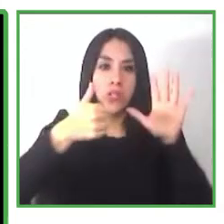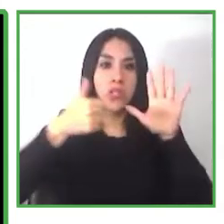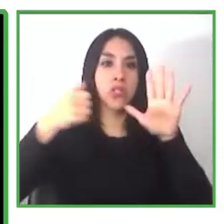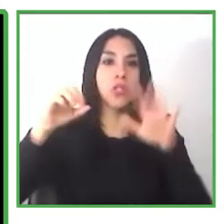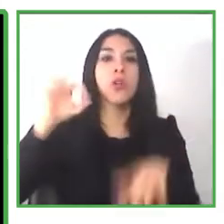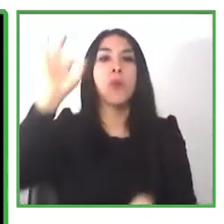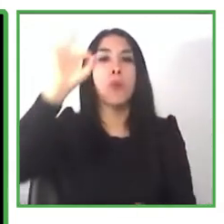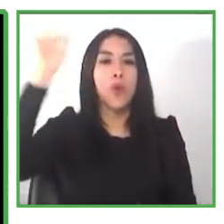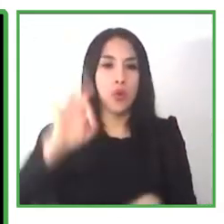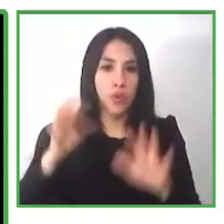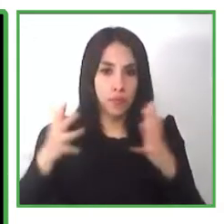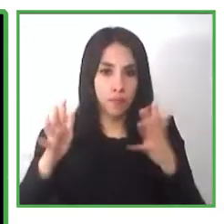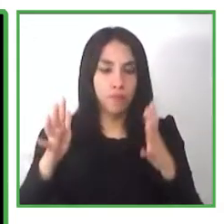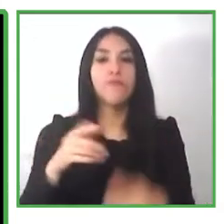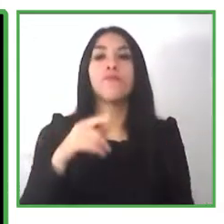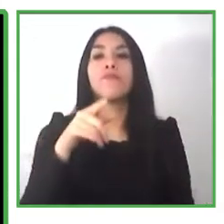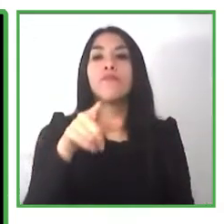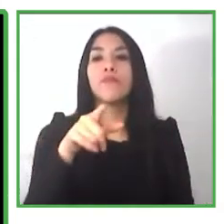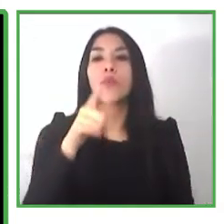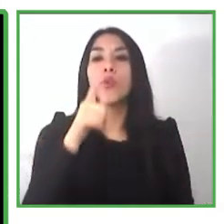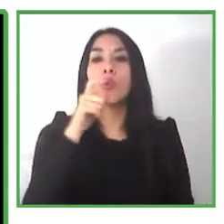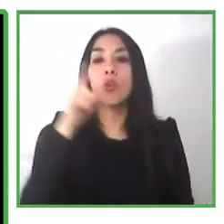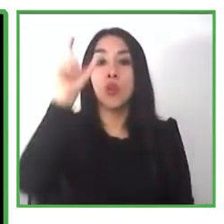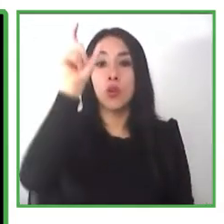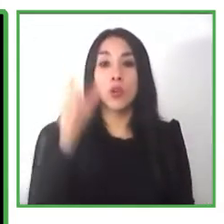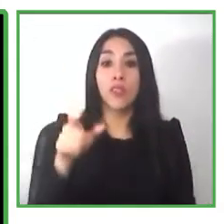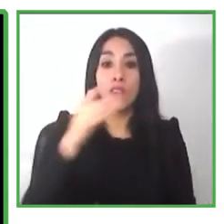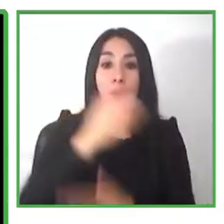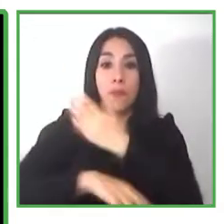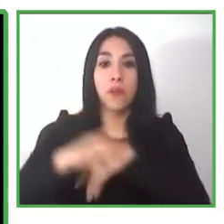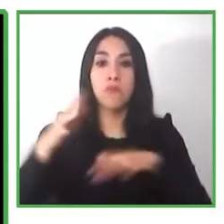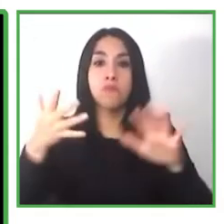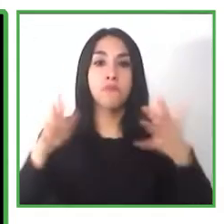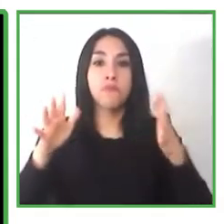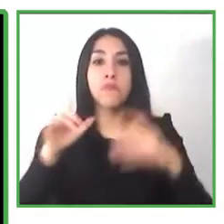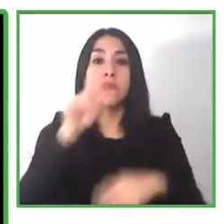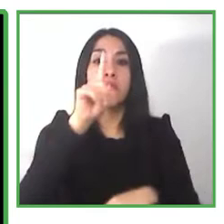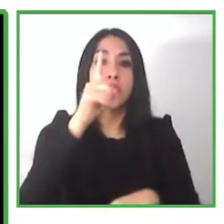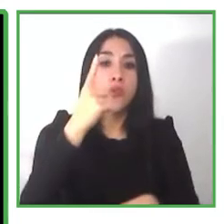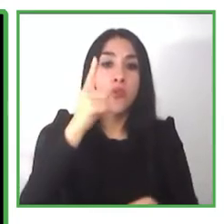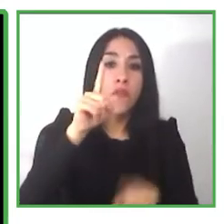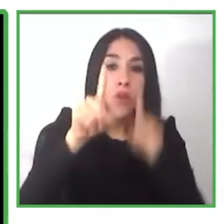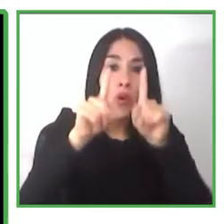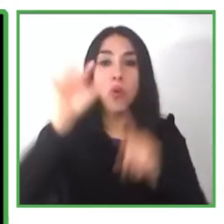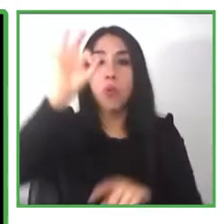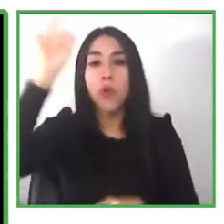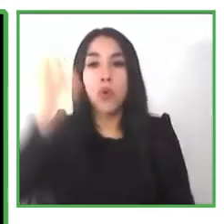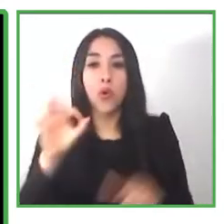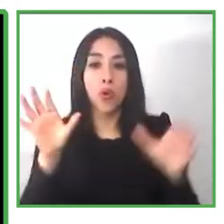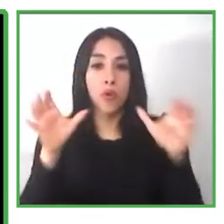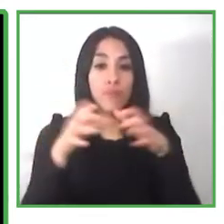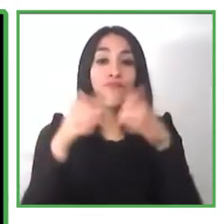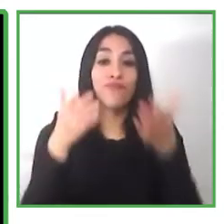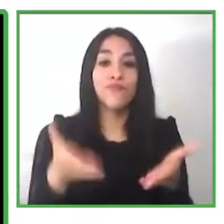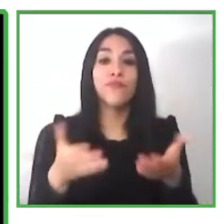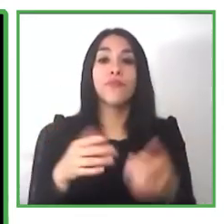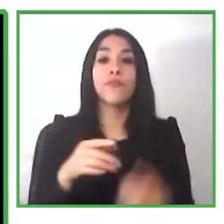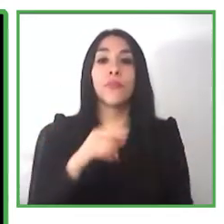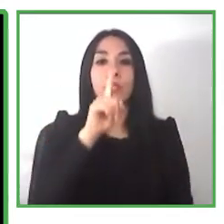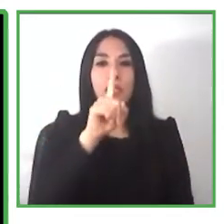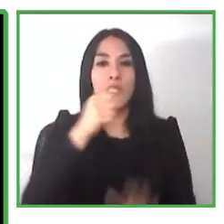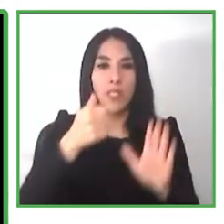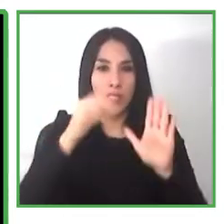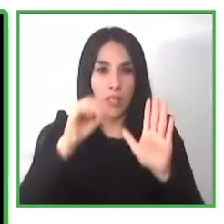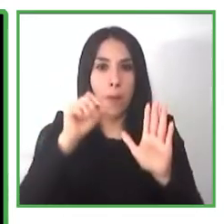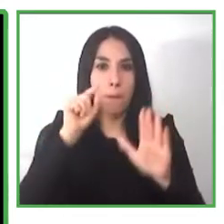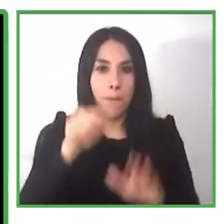population of this 160 000 people have an intellectual disability our unemployment rate